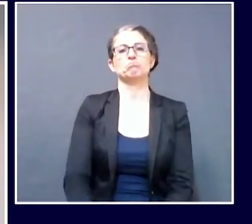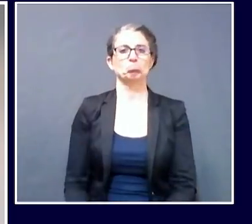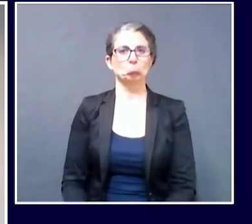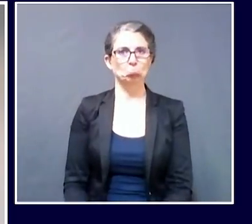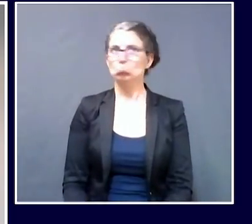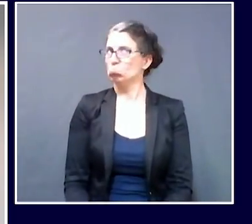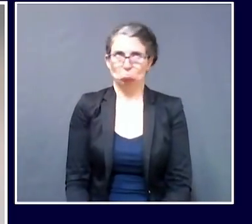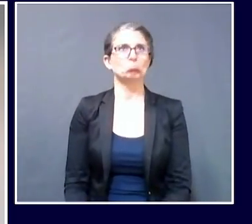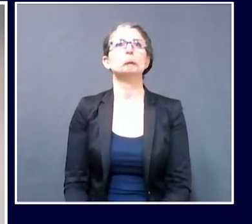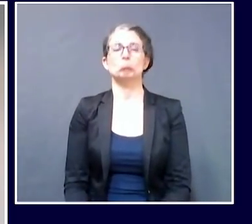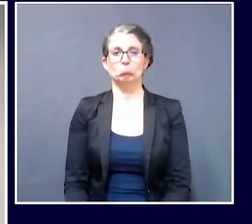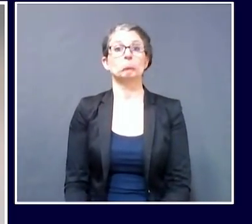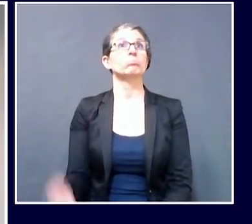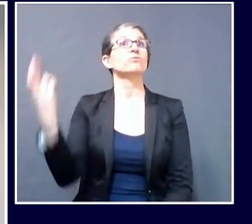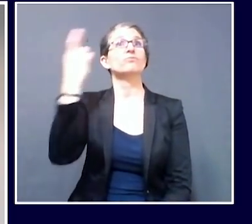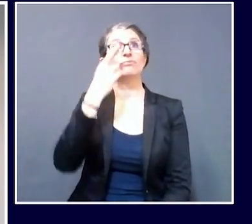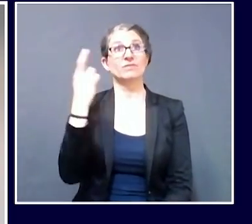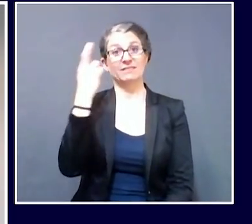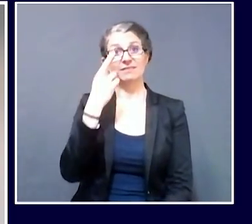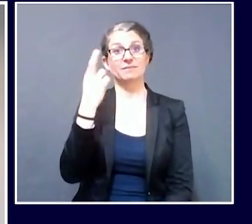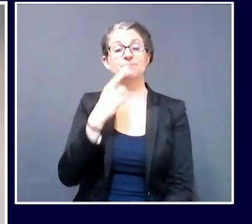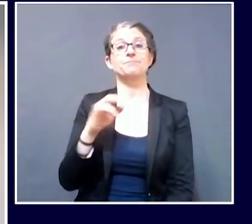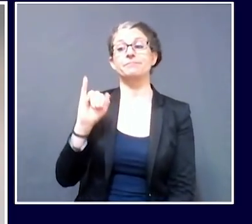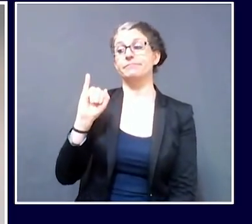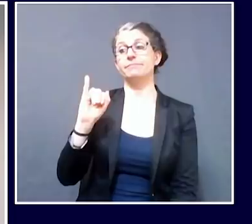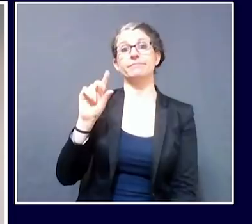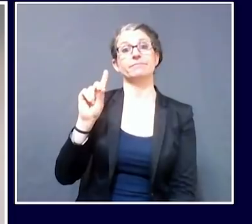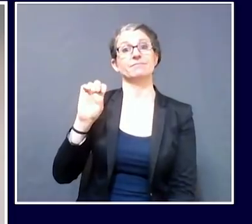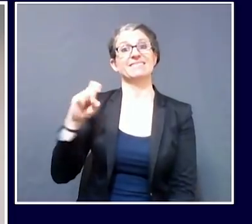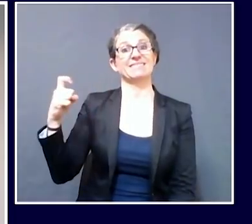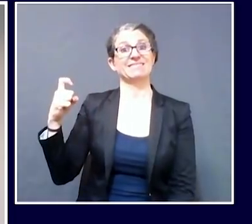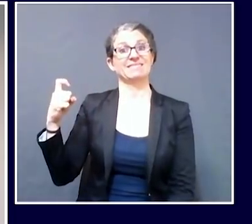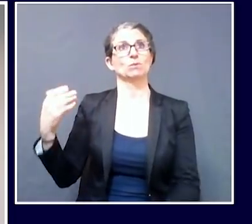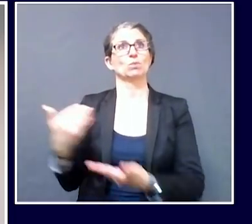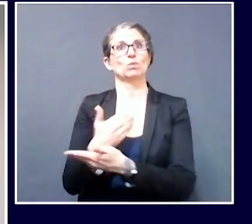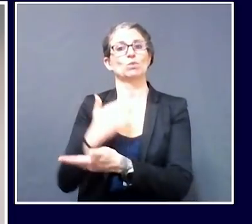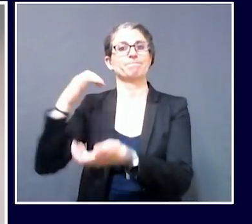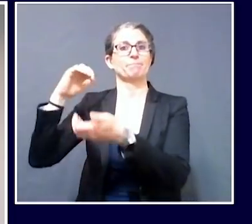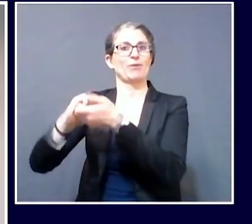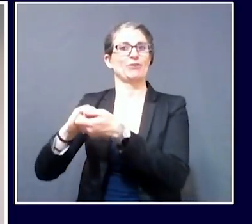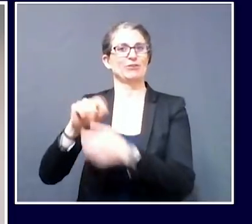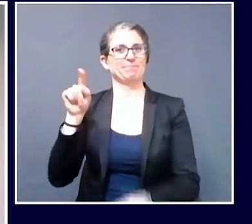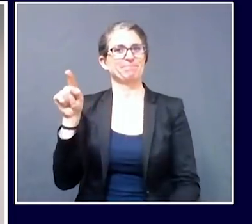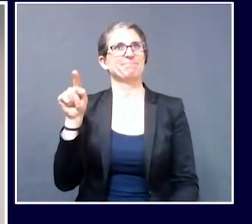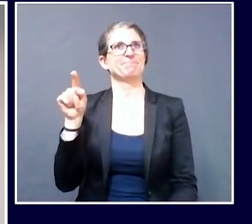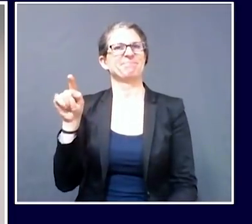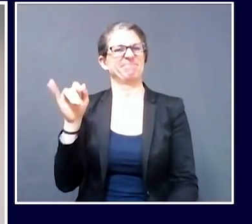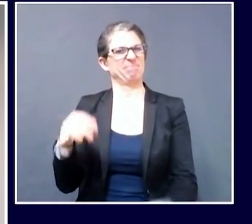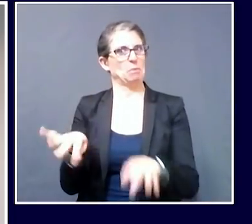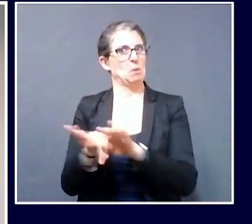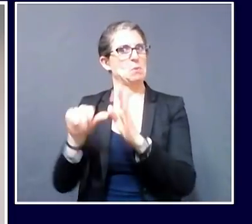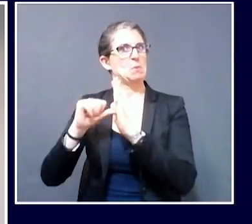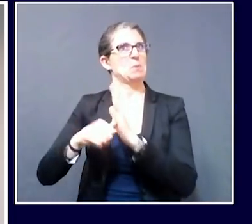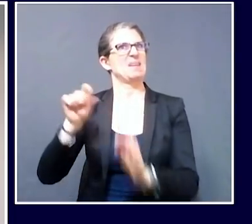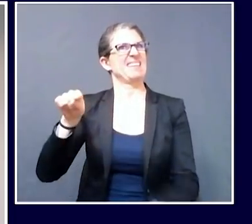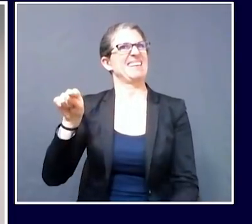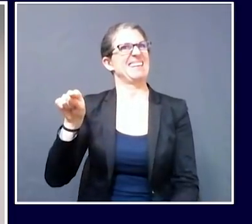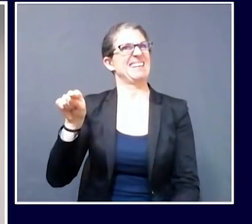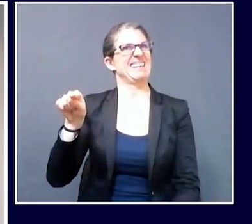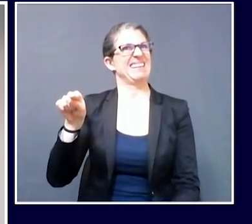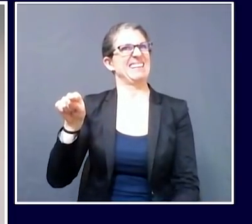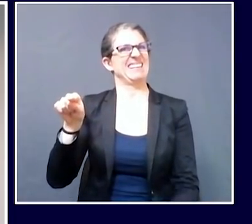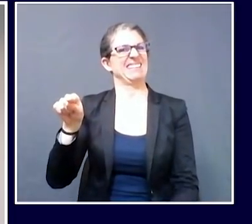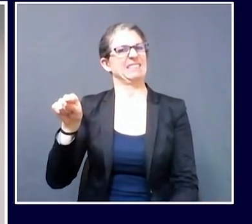people of Maine is that IDEX, being a major leader in diagnostic testing equipment, has a very